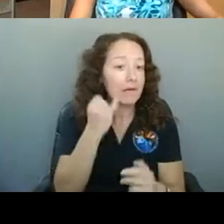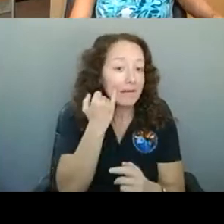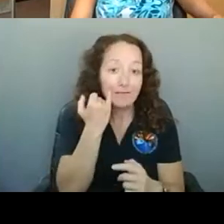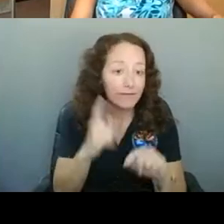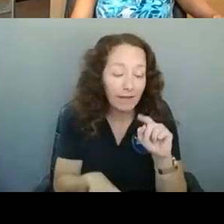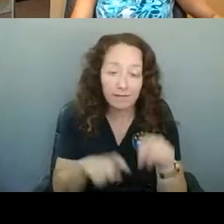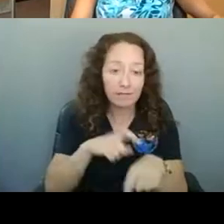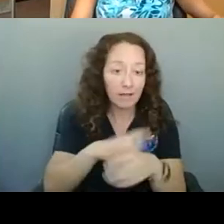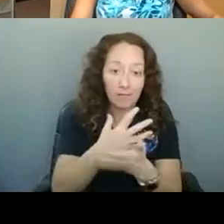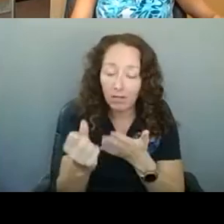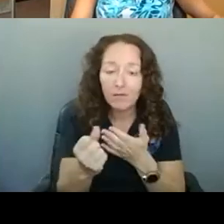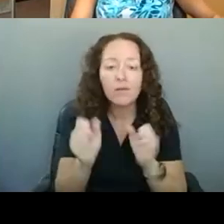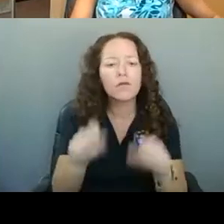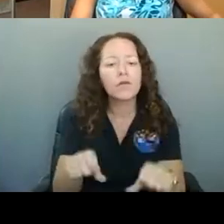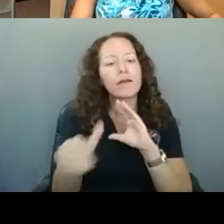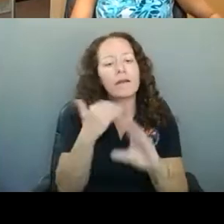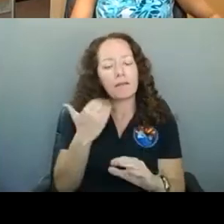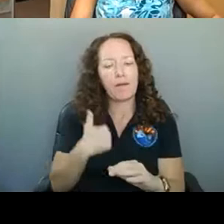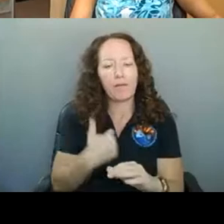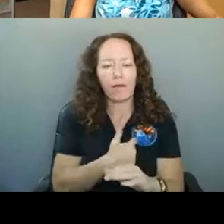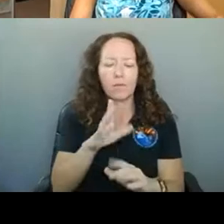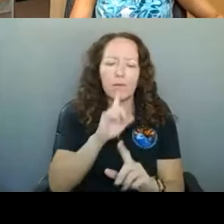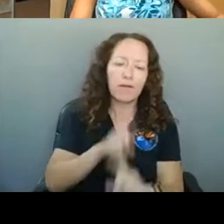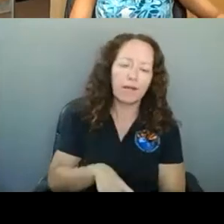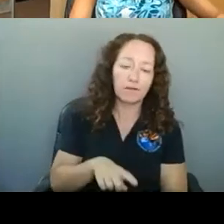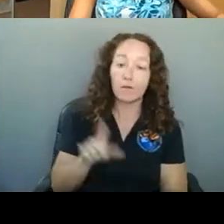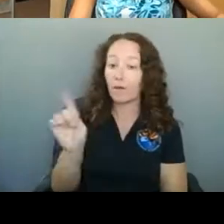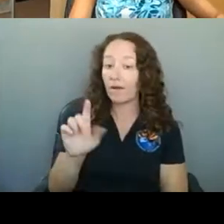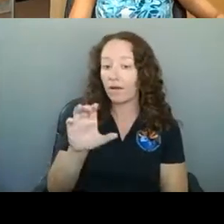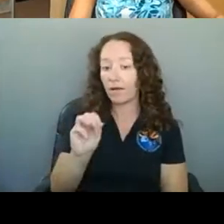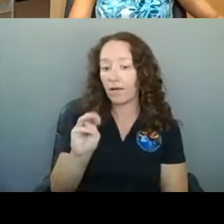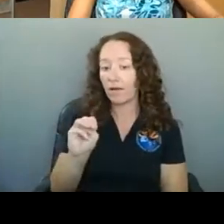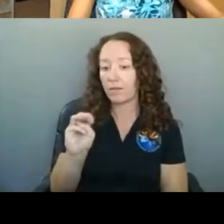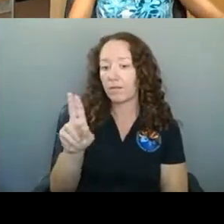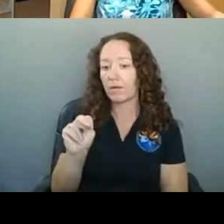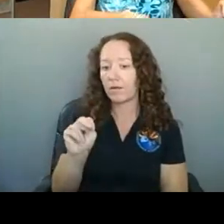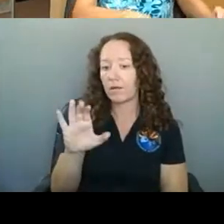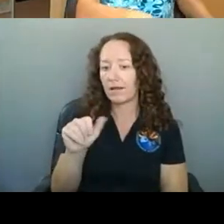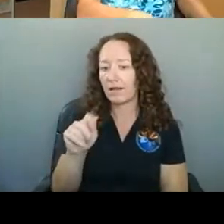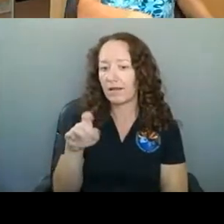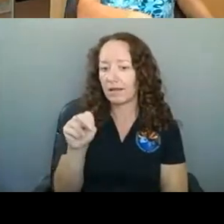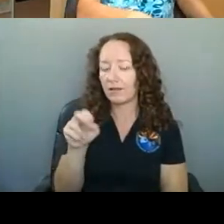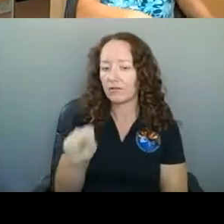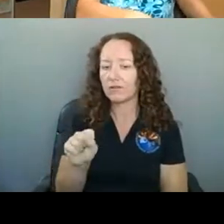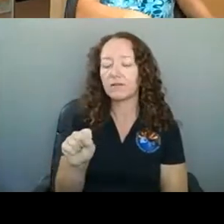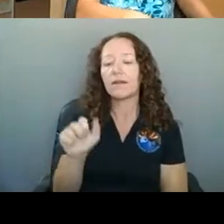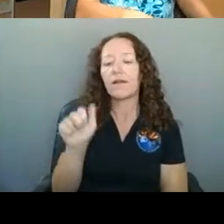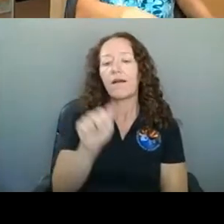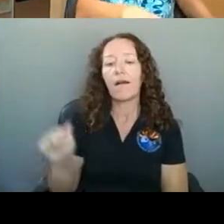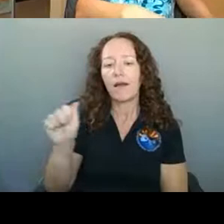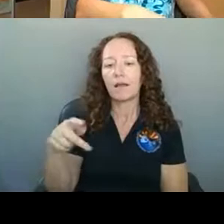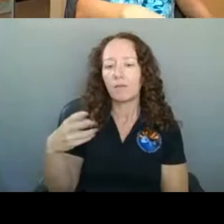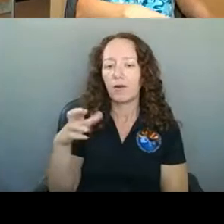communications at prescott-az.gov. In order to see the ASL